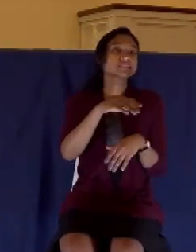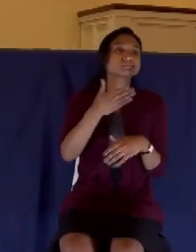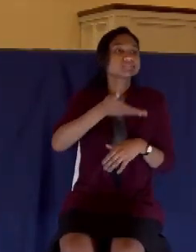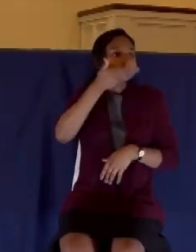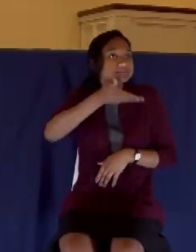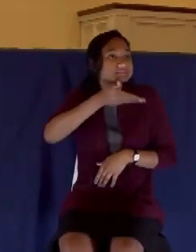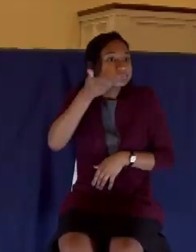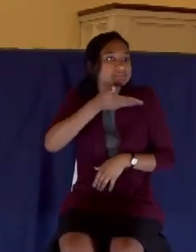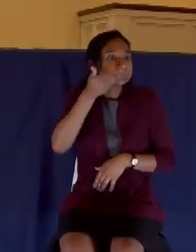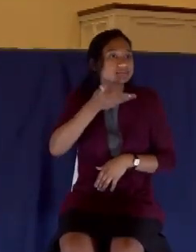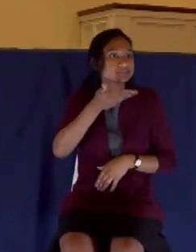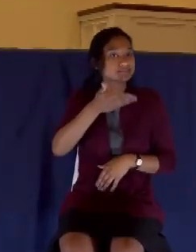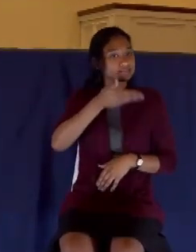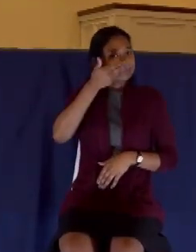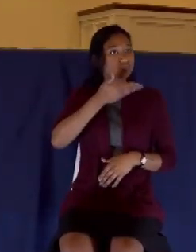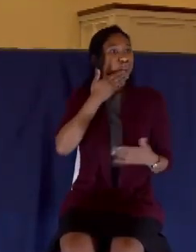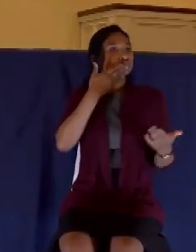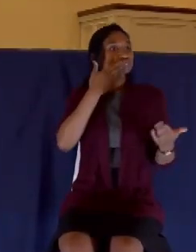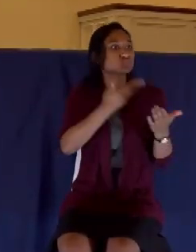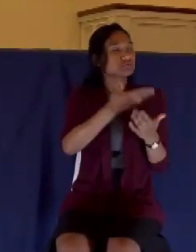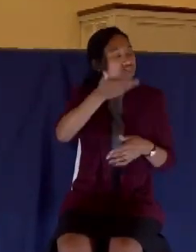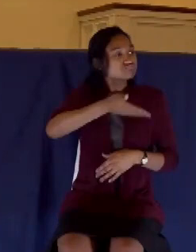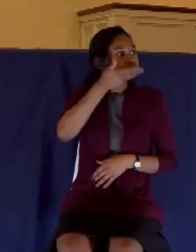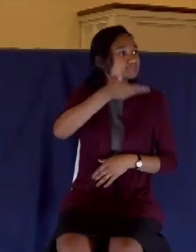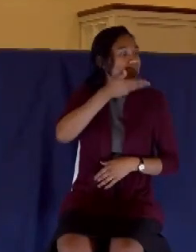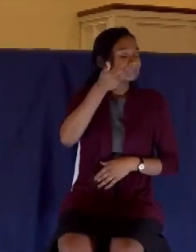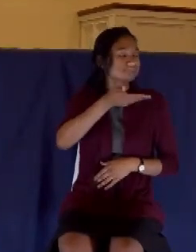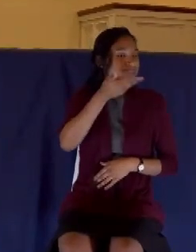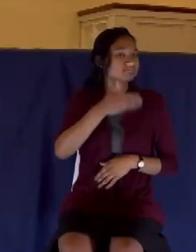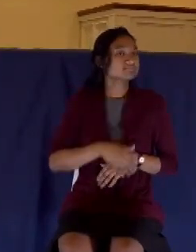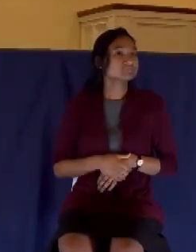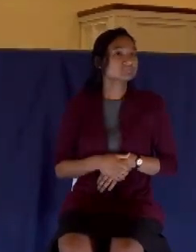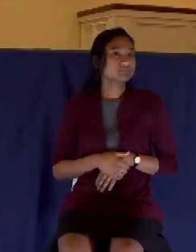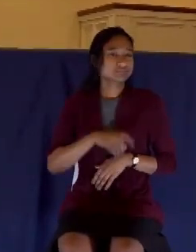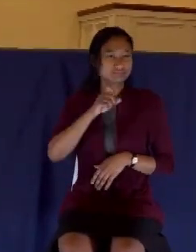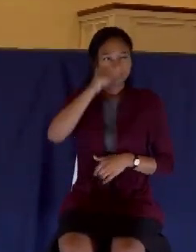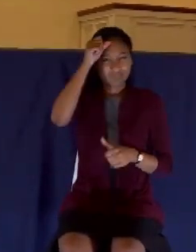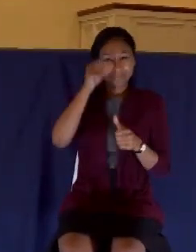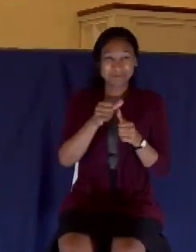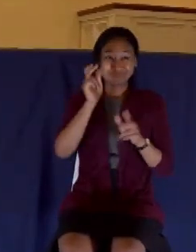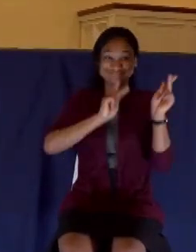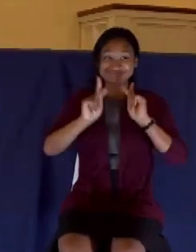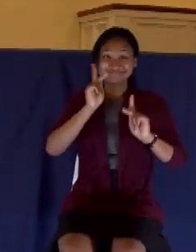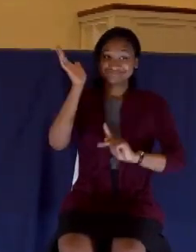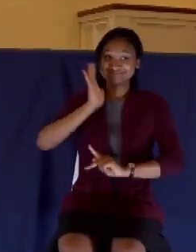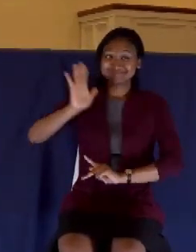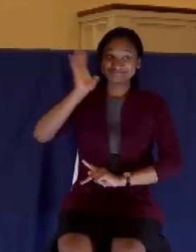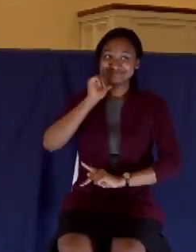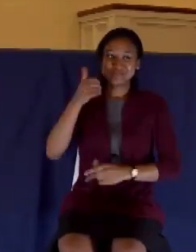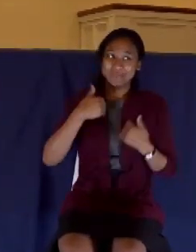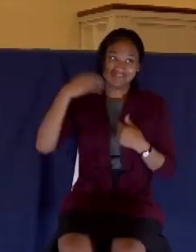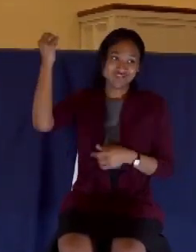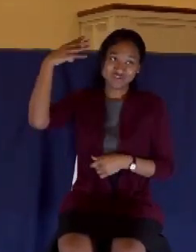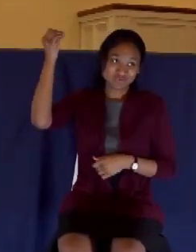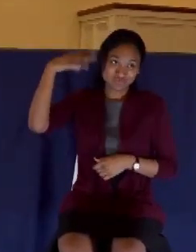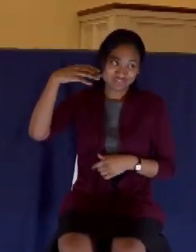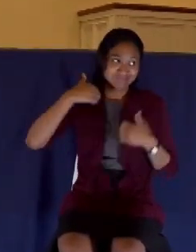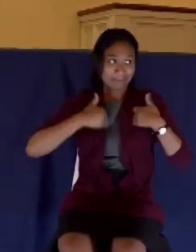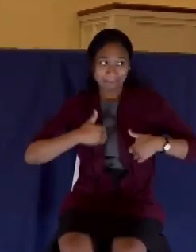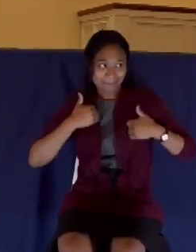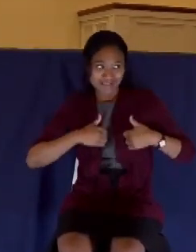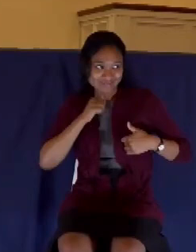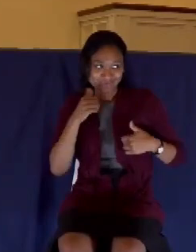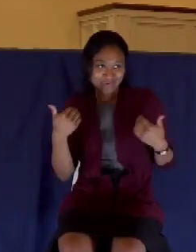it released a sweet-smelling aroma, a sweet smell. You have to remember that people in this day didn't have access to showers and baths